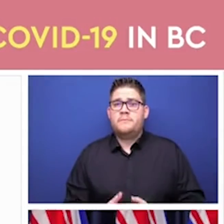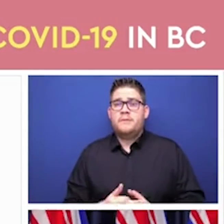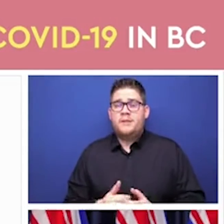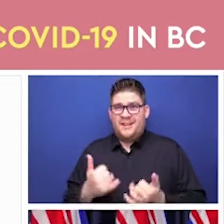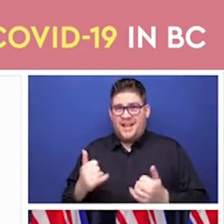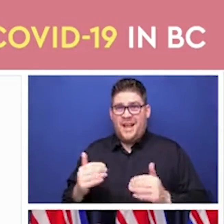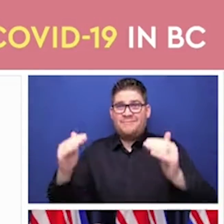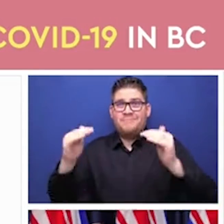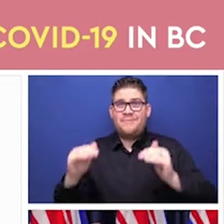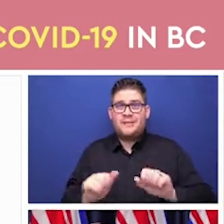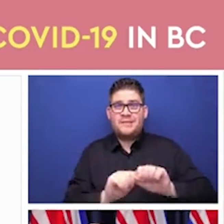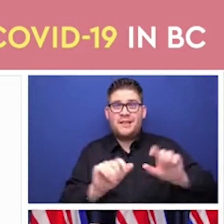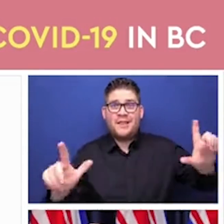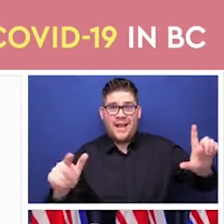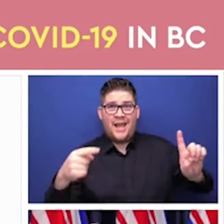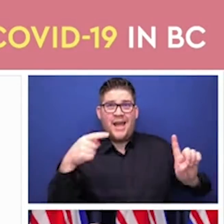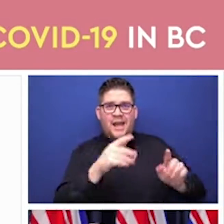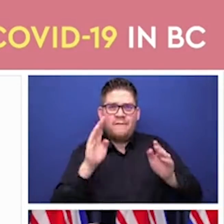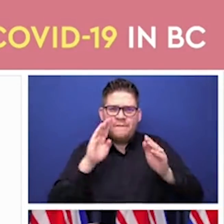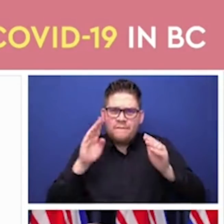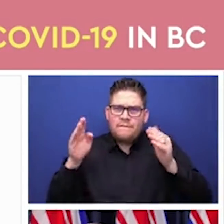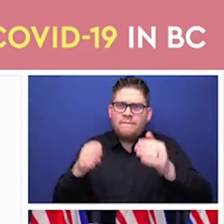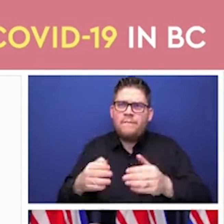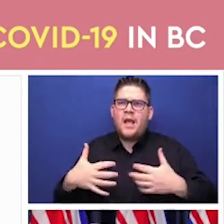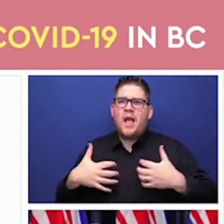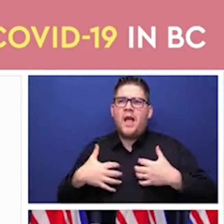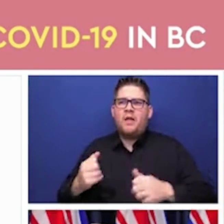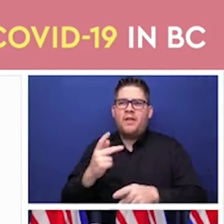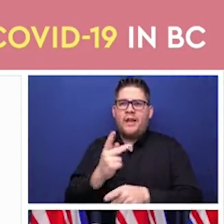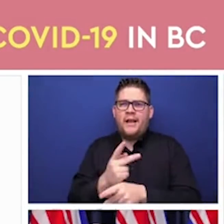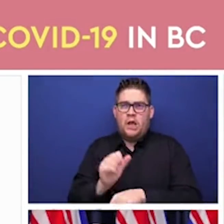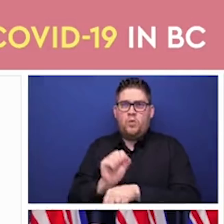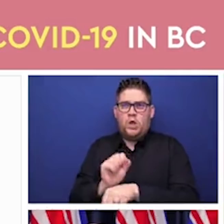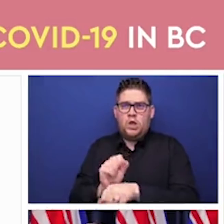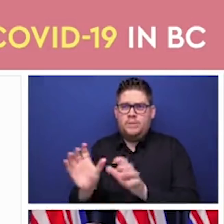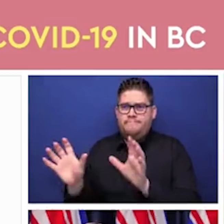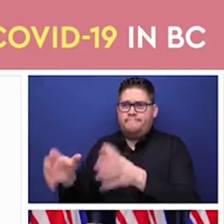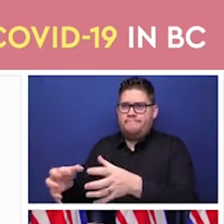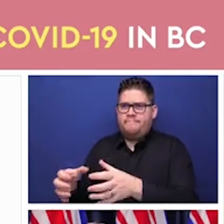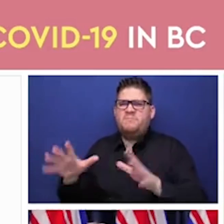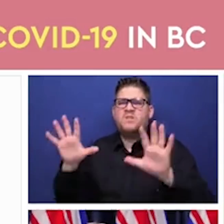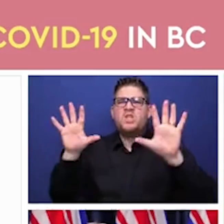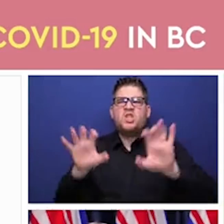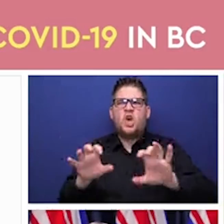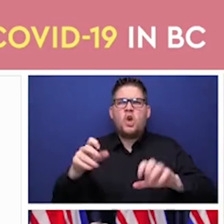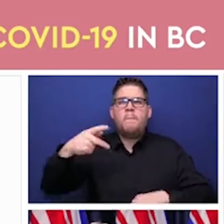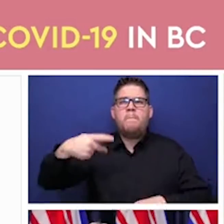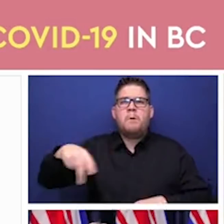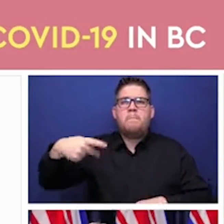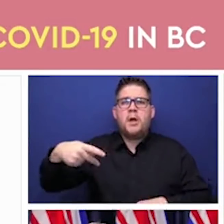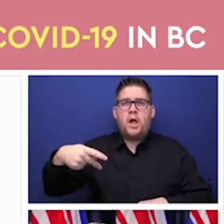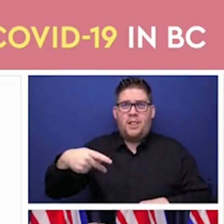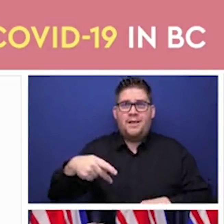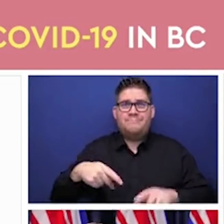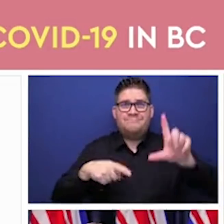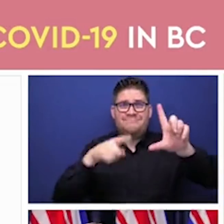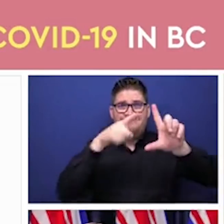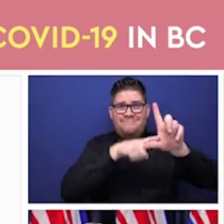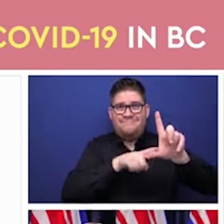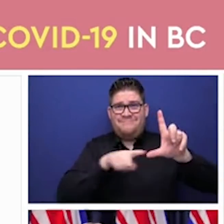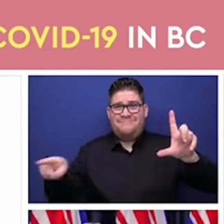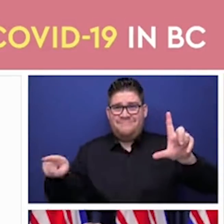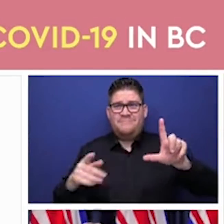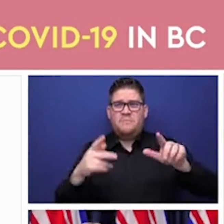can see the same pattern. If you look at their experience in the two to three weeks after they've been vaccinated, the